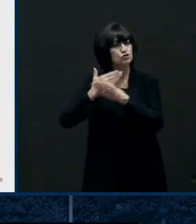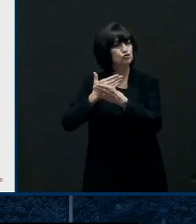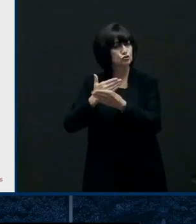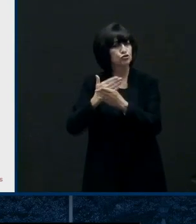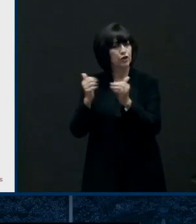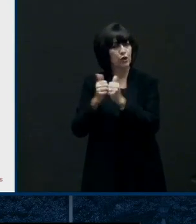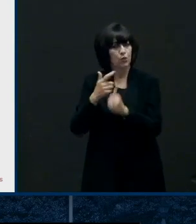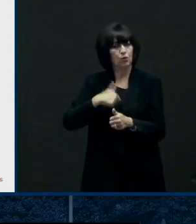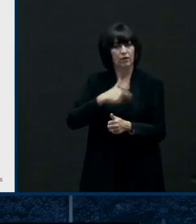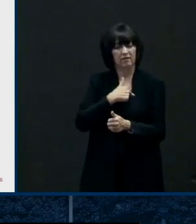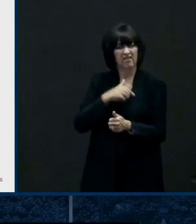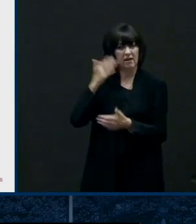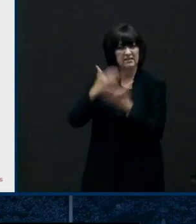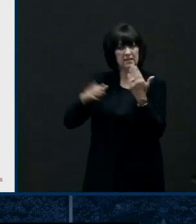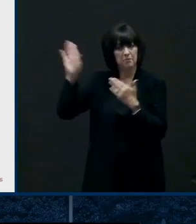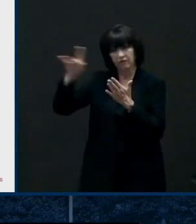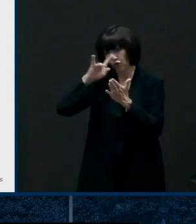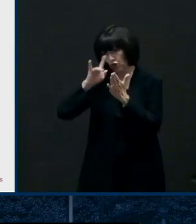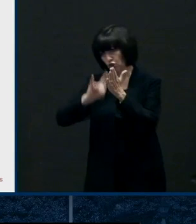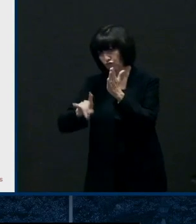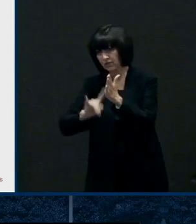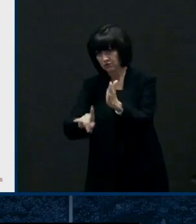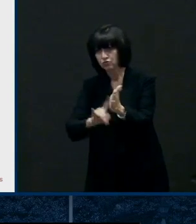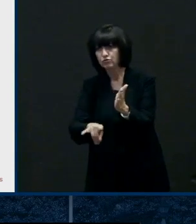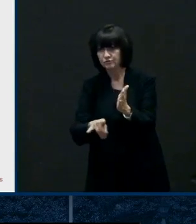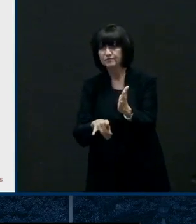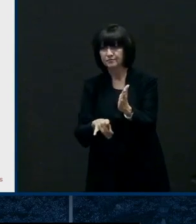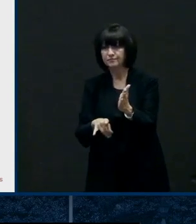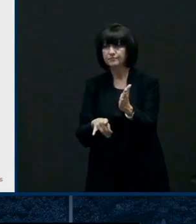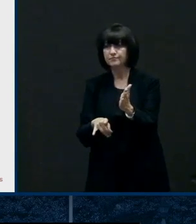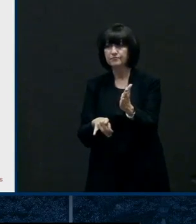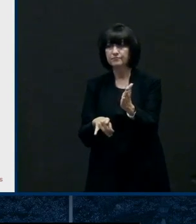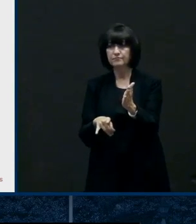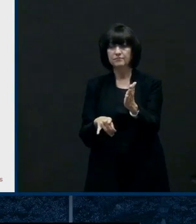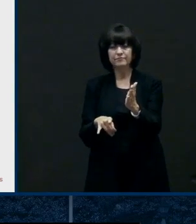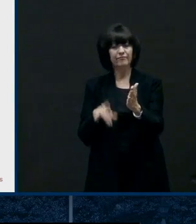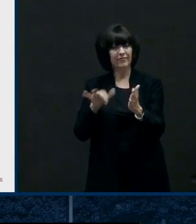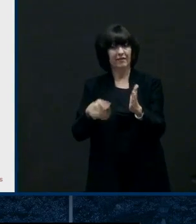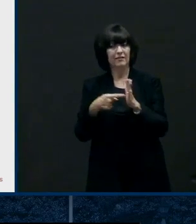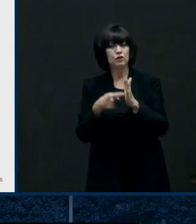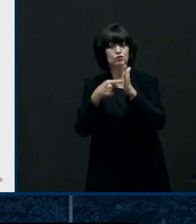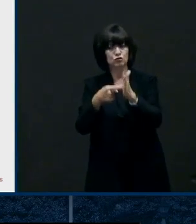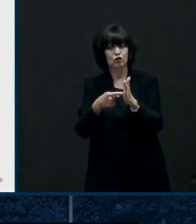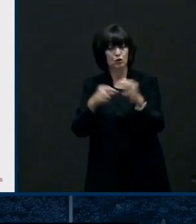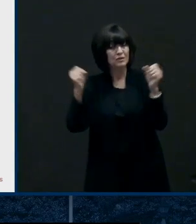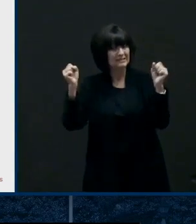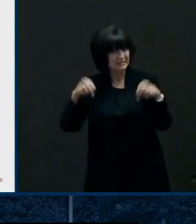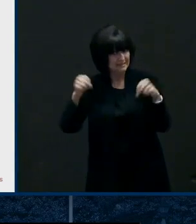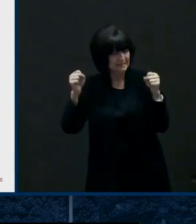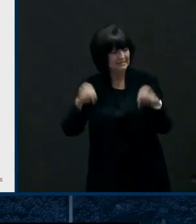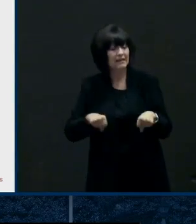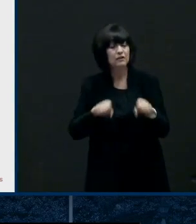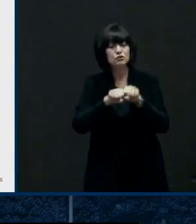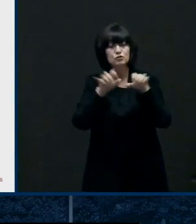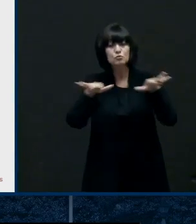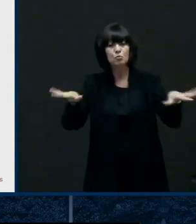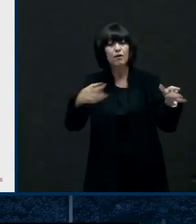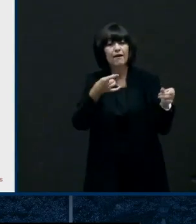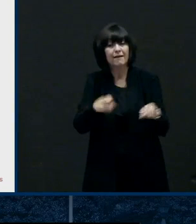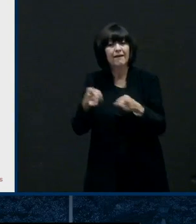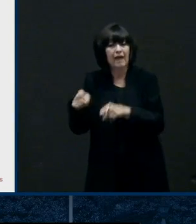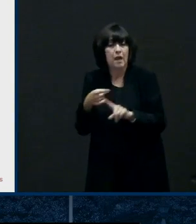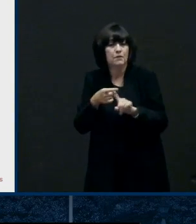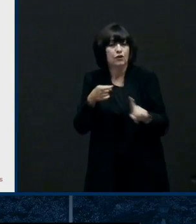recent research in this area which again is is is showing that yes spread does happen from these